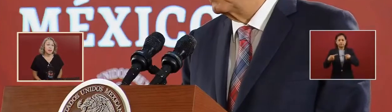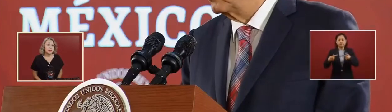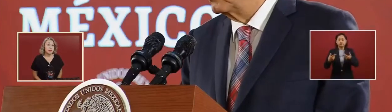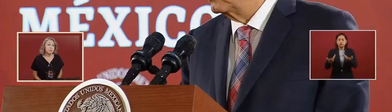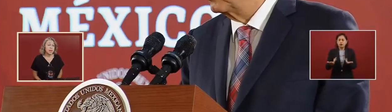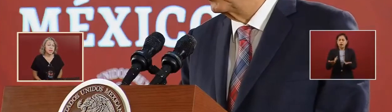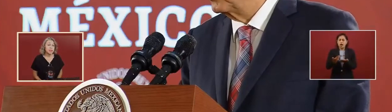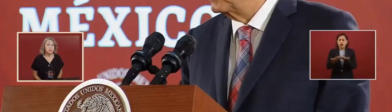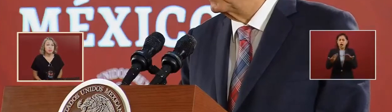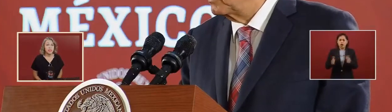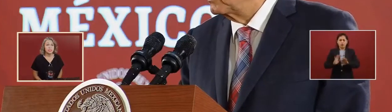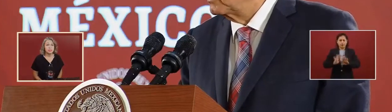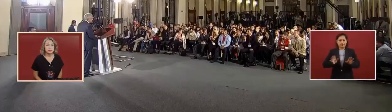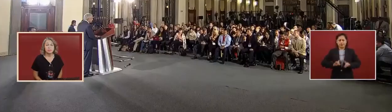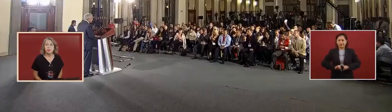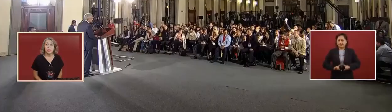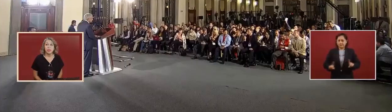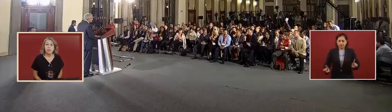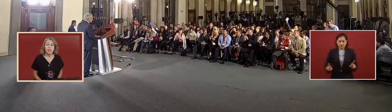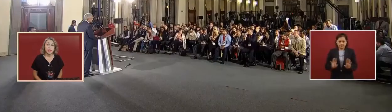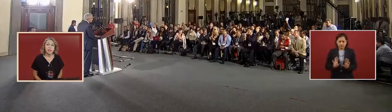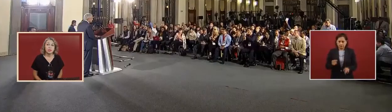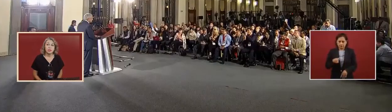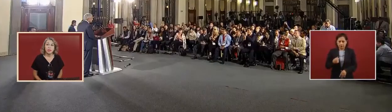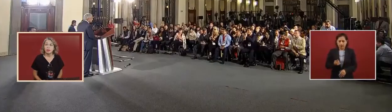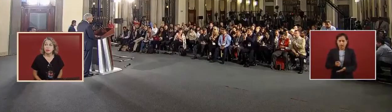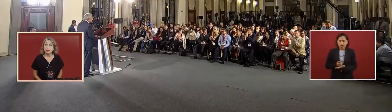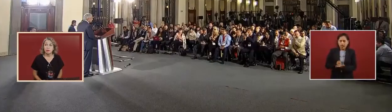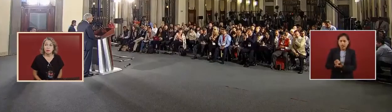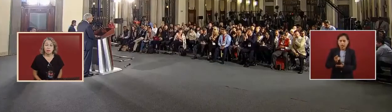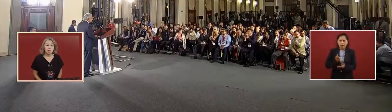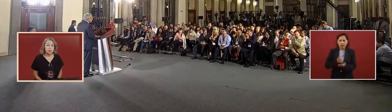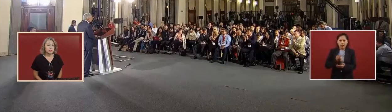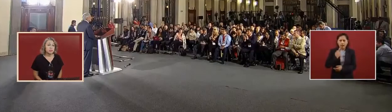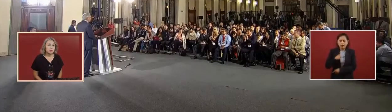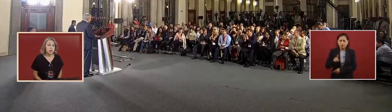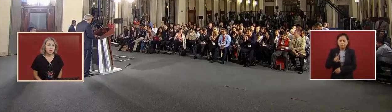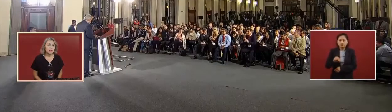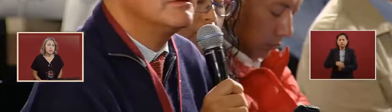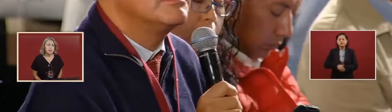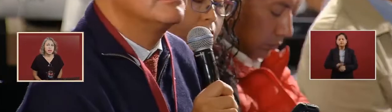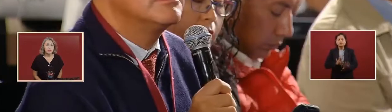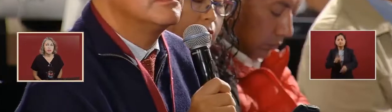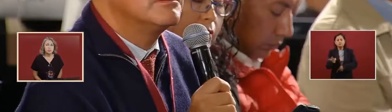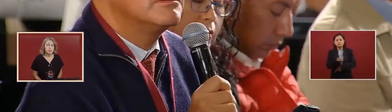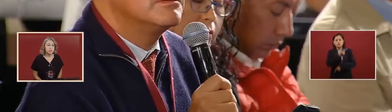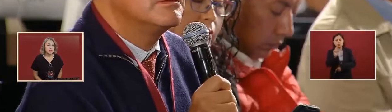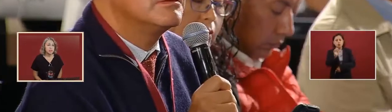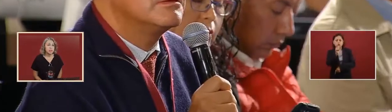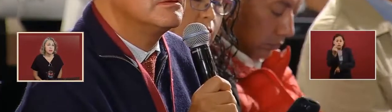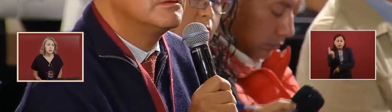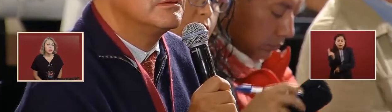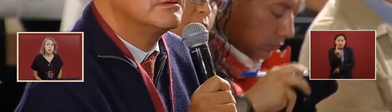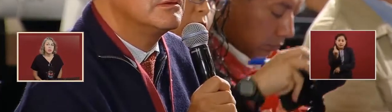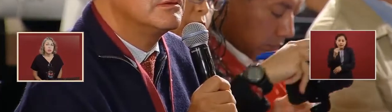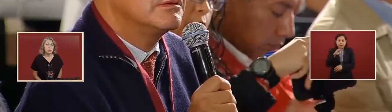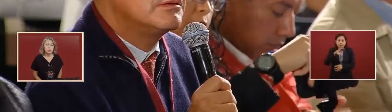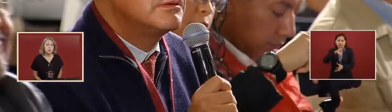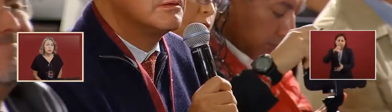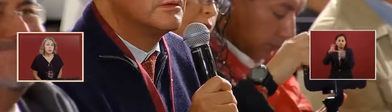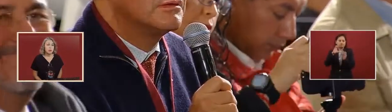and I cannot do that. So regarding the climate emergency, more than to